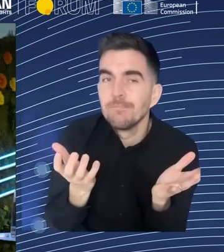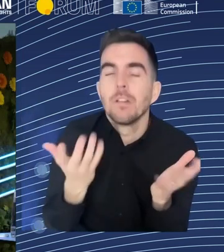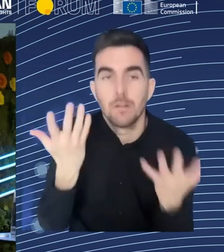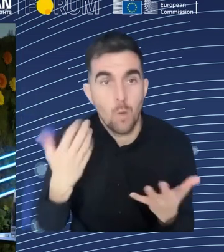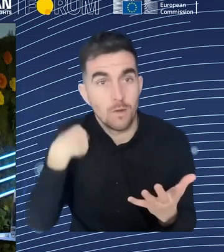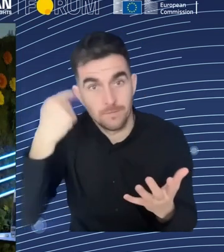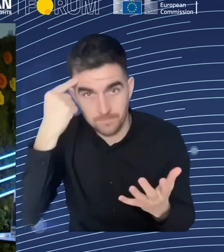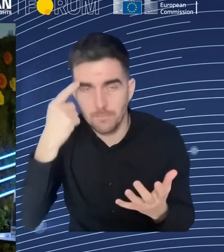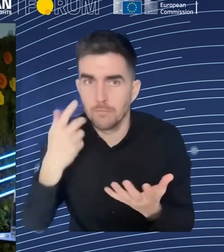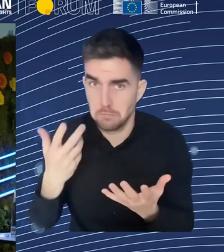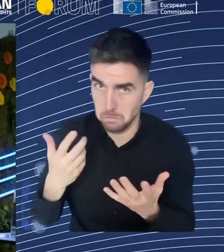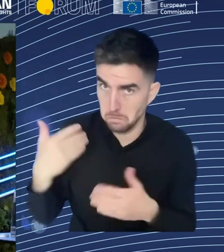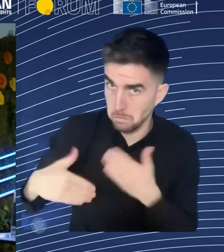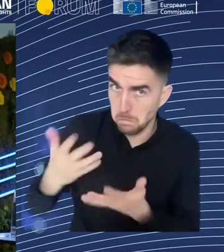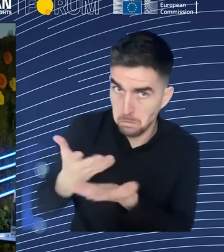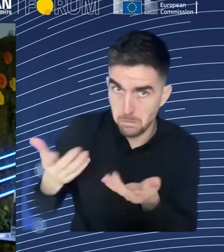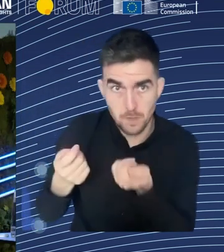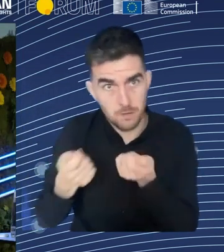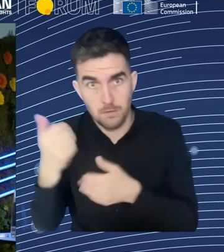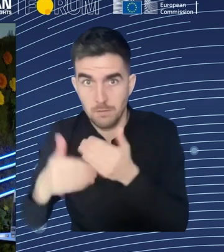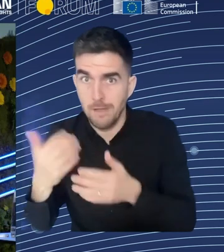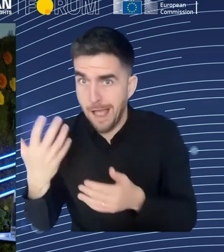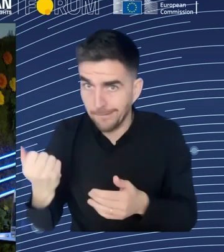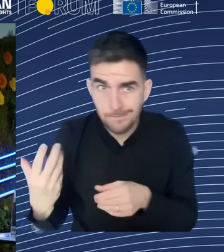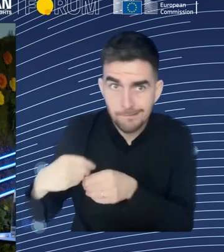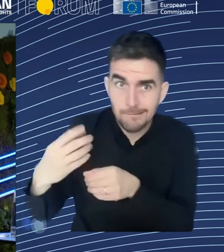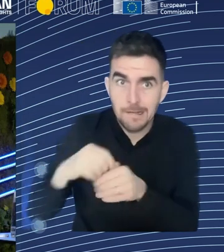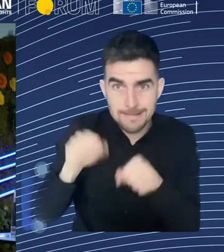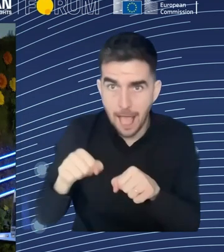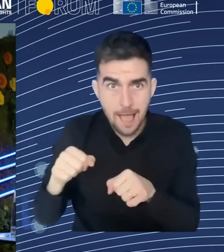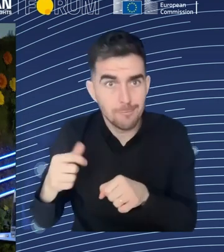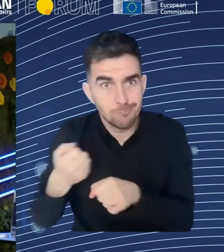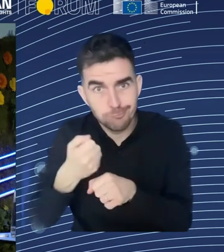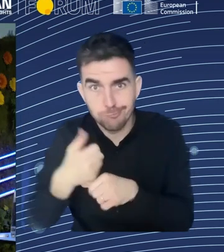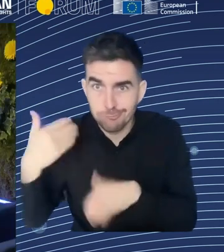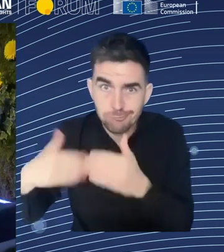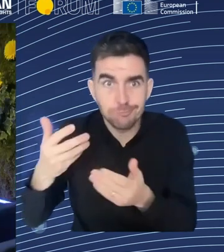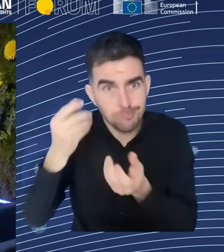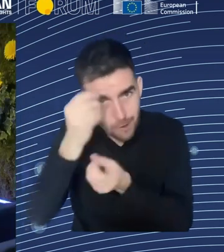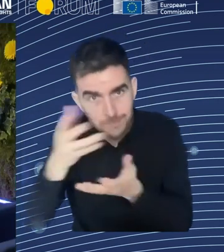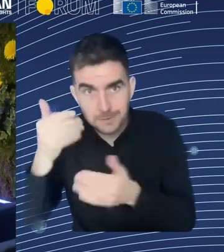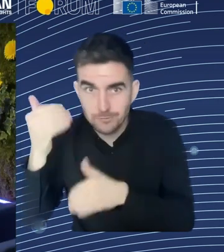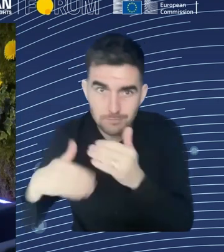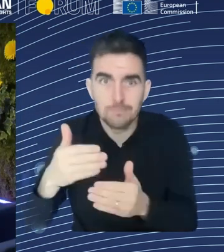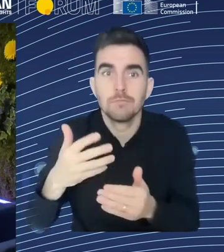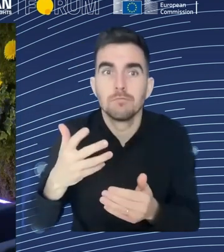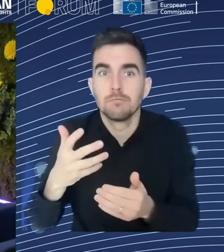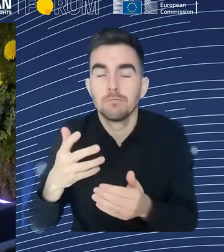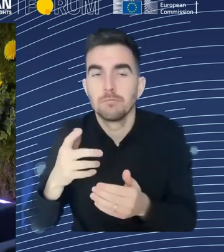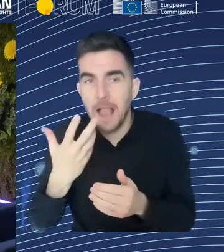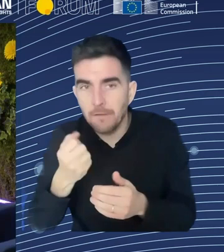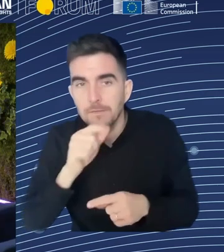contestation, which is key to re-establishing that agency. The one big wish, however, is to say that it's the Platform Work